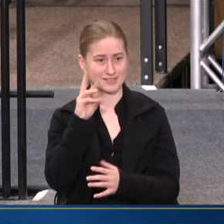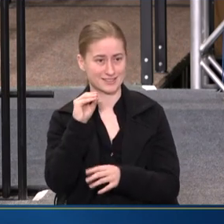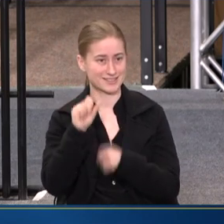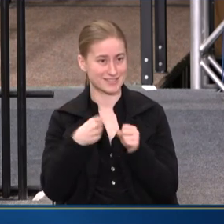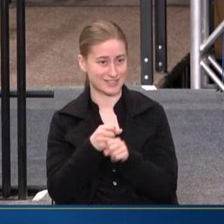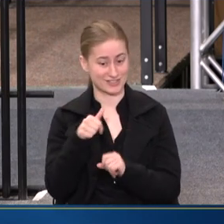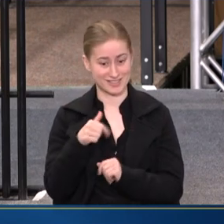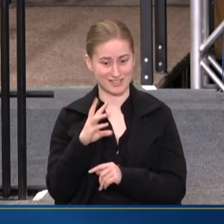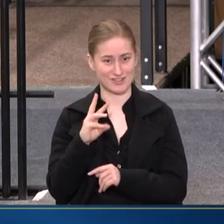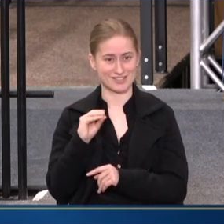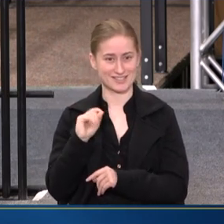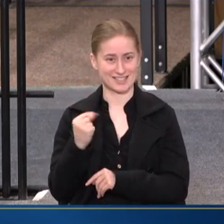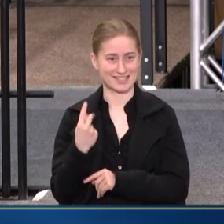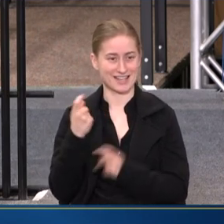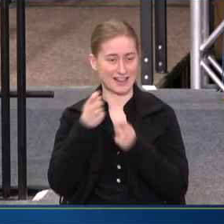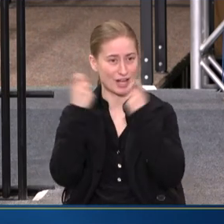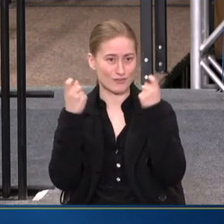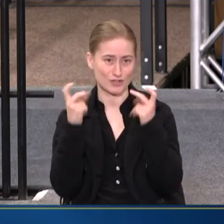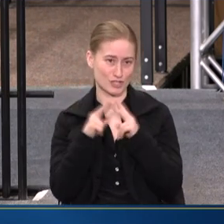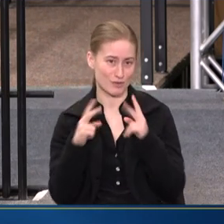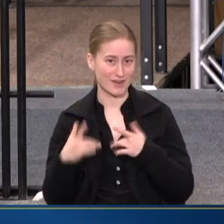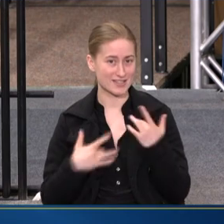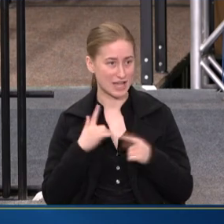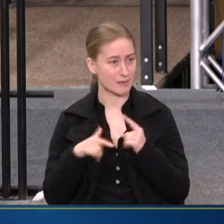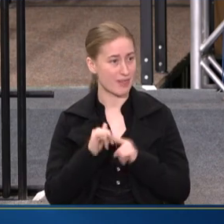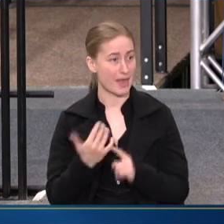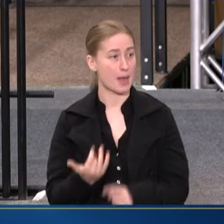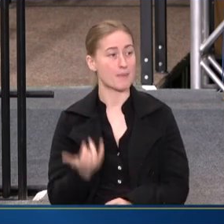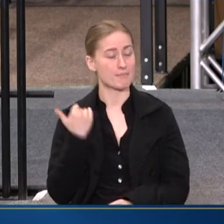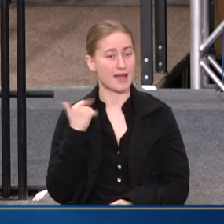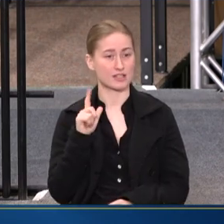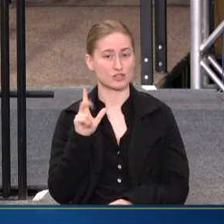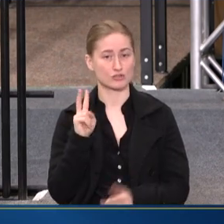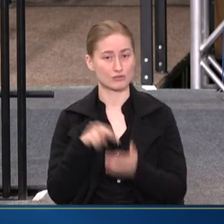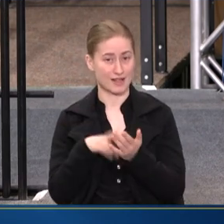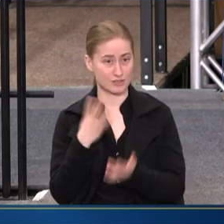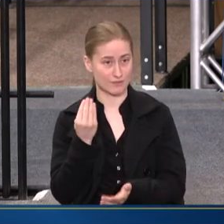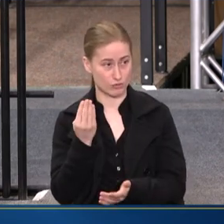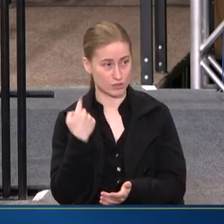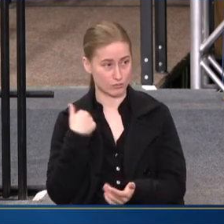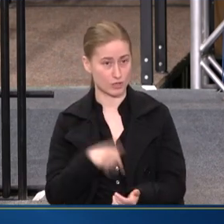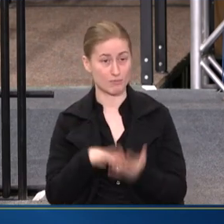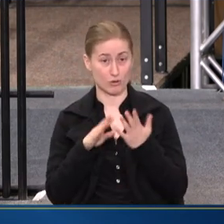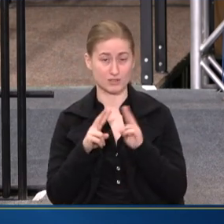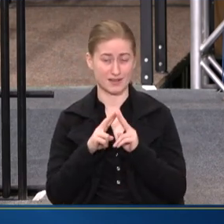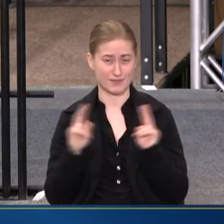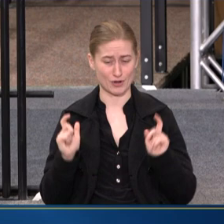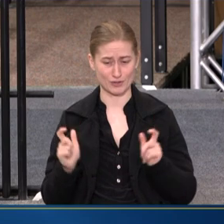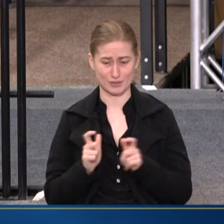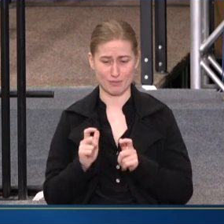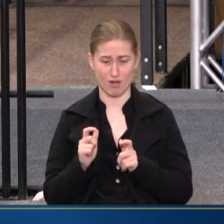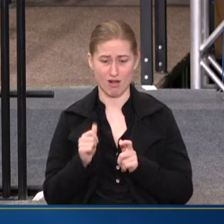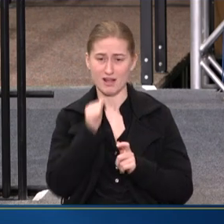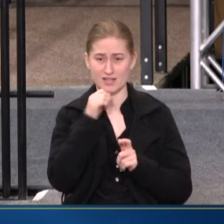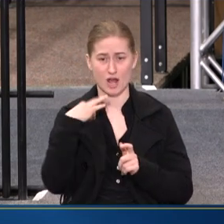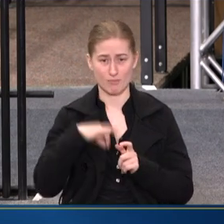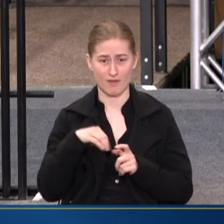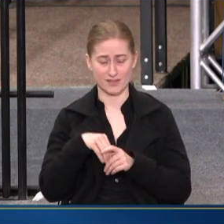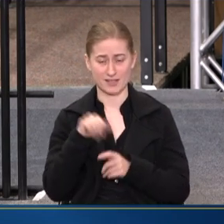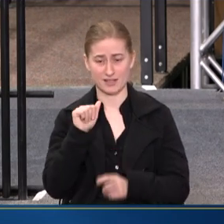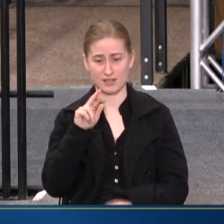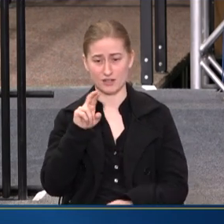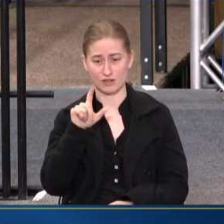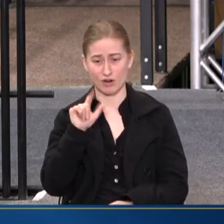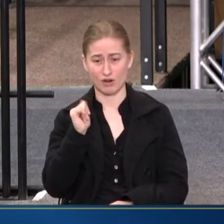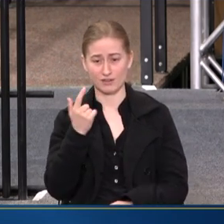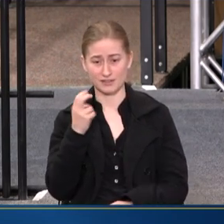ANNIVERSARY. WE'RE SUPER EXCITED ABOUT THAT. AND BACK IN 2014, WE WERE APPROACHED BY A VERY SMALL NONPROFIT IN ARLINGTON CALLED